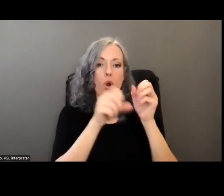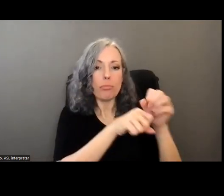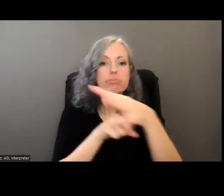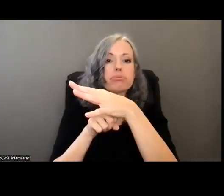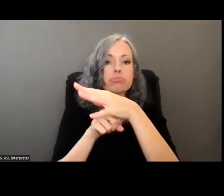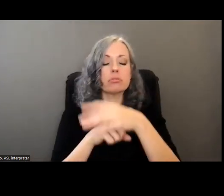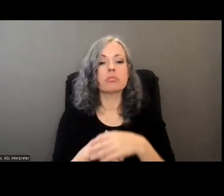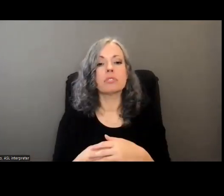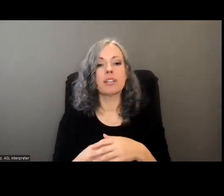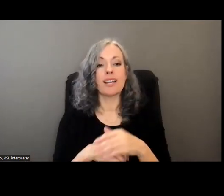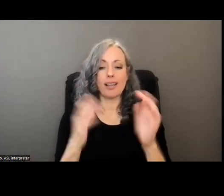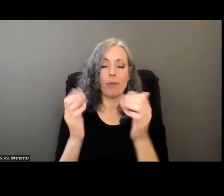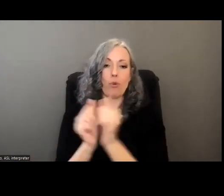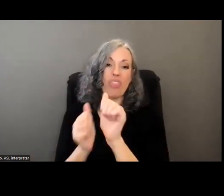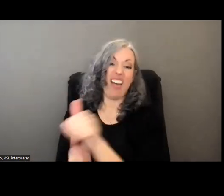others